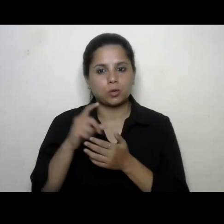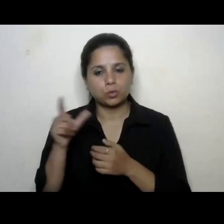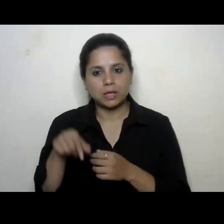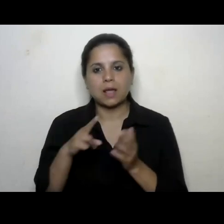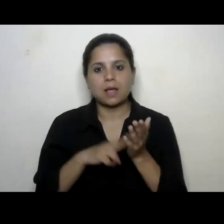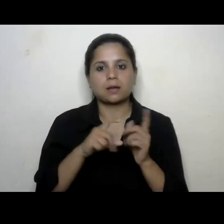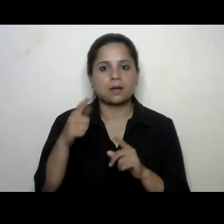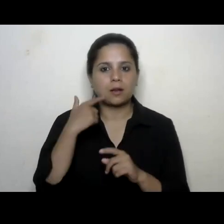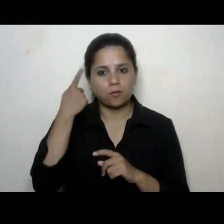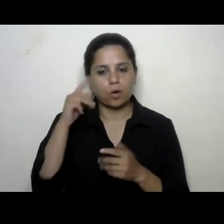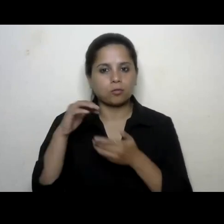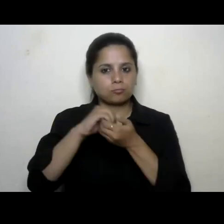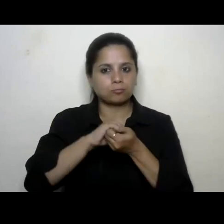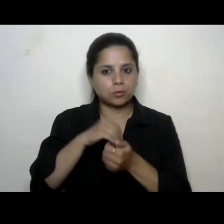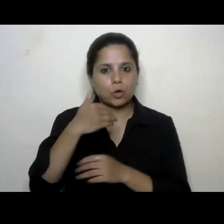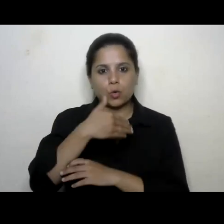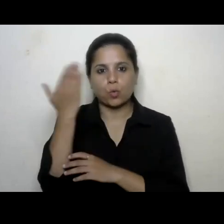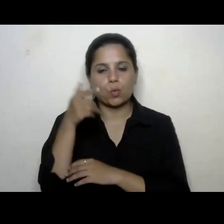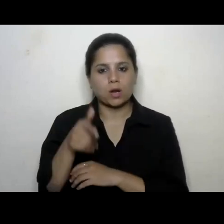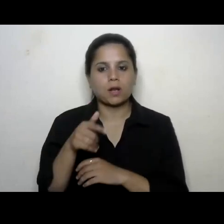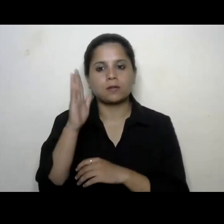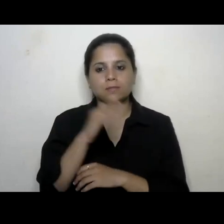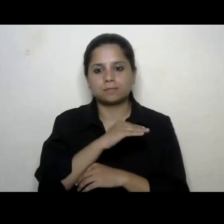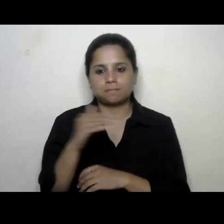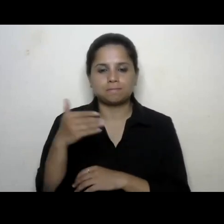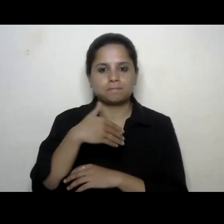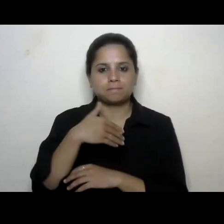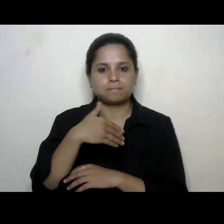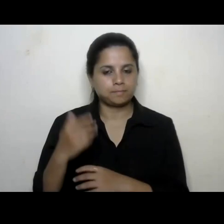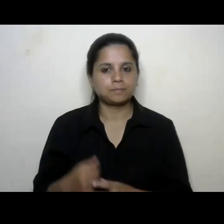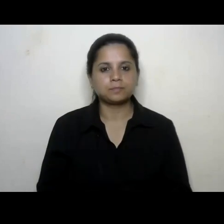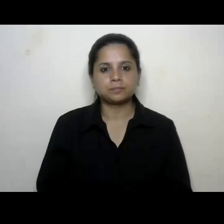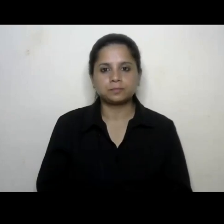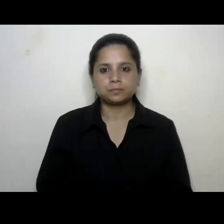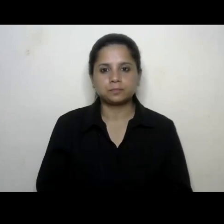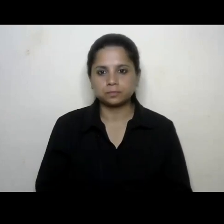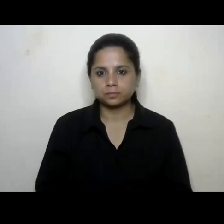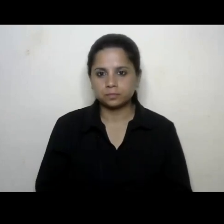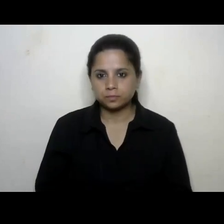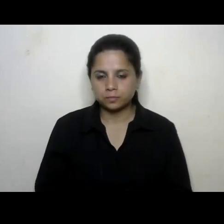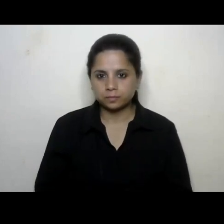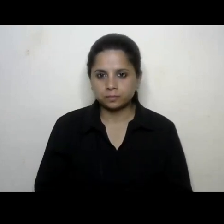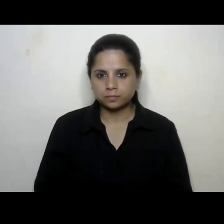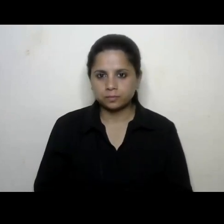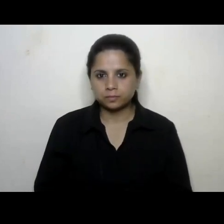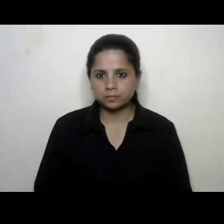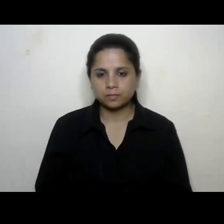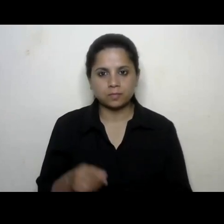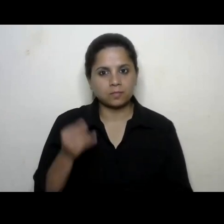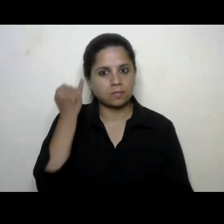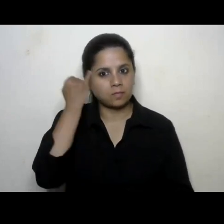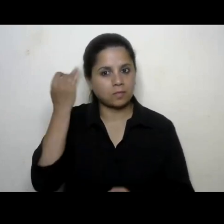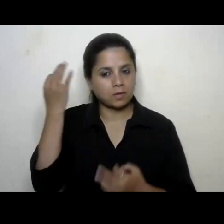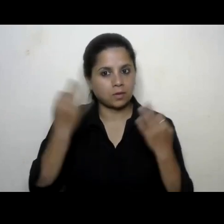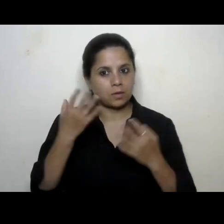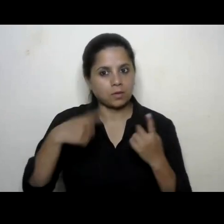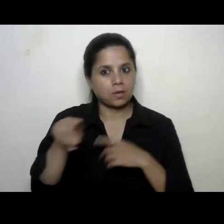for jointly co-hosting this webinar webinar where a very illuminating lecture by